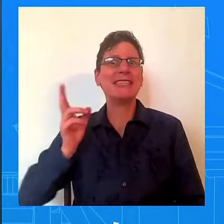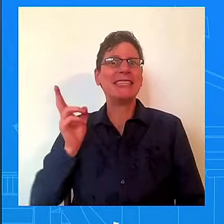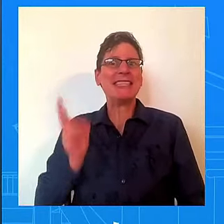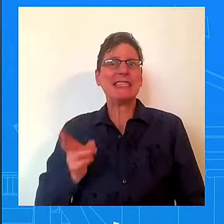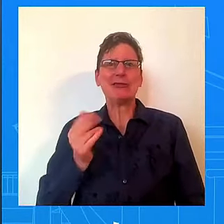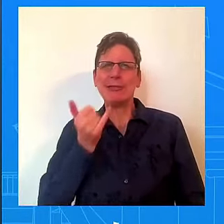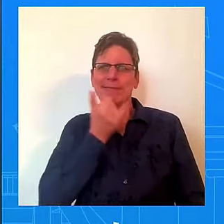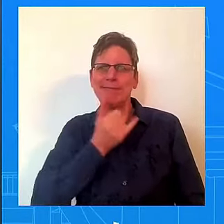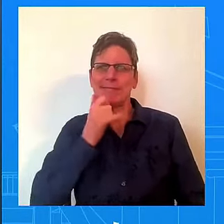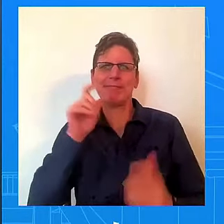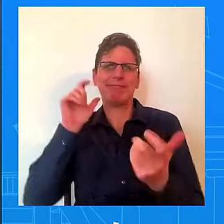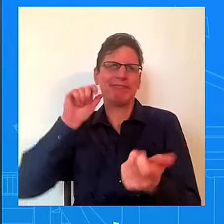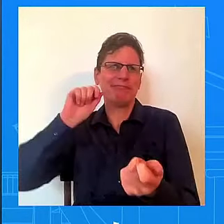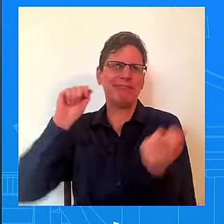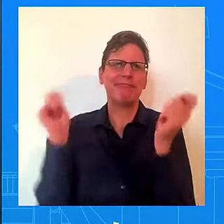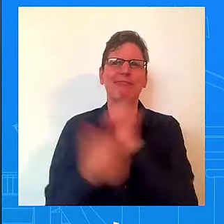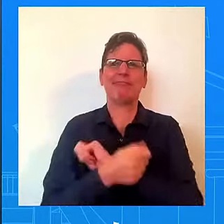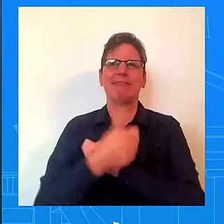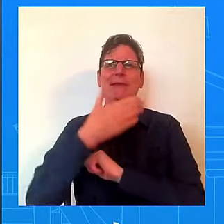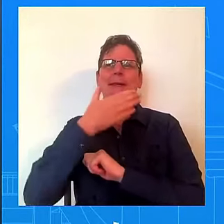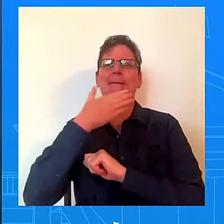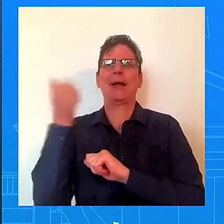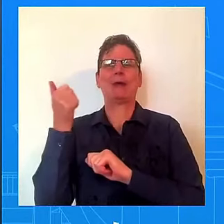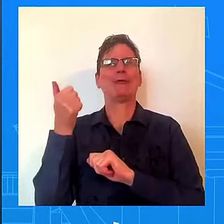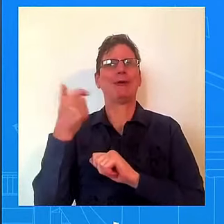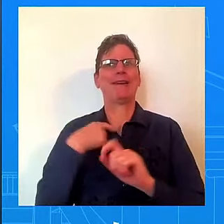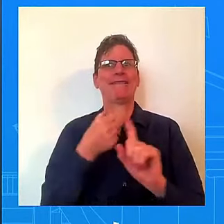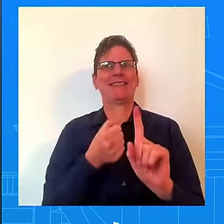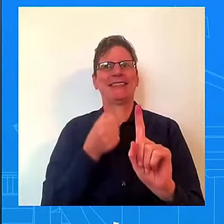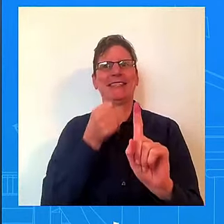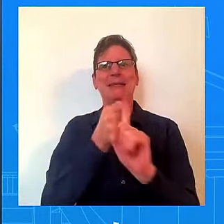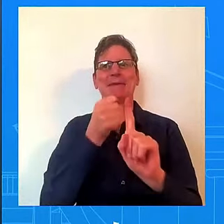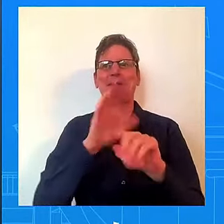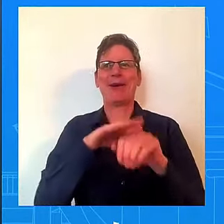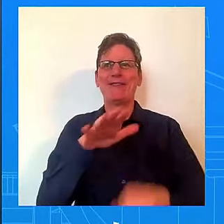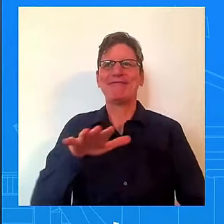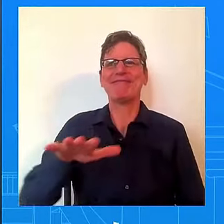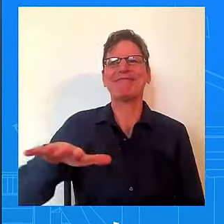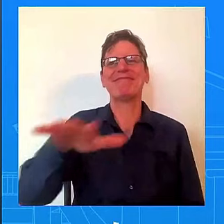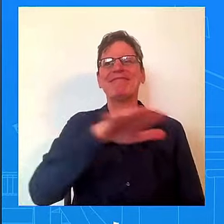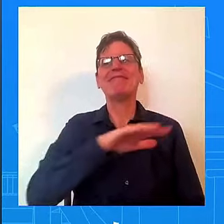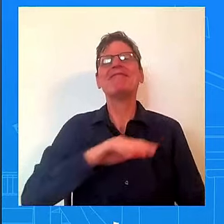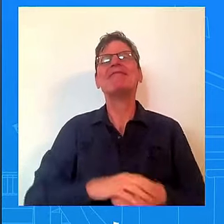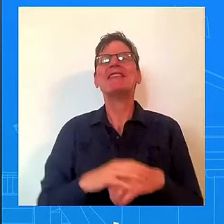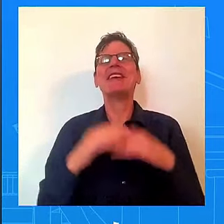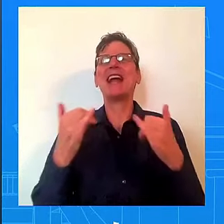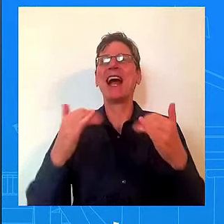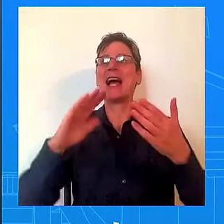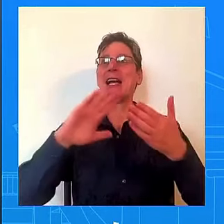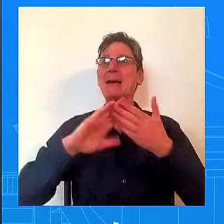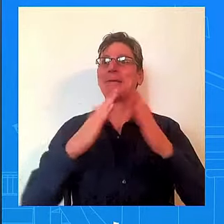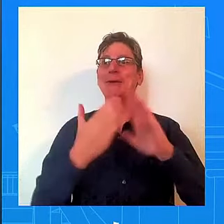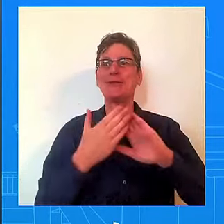from residents who are encouraged by the possibilities these investments present for them and for their communities. Smoother transportation